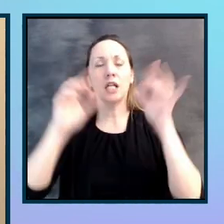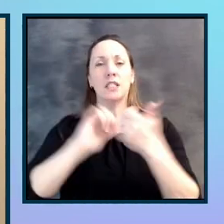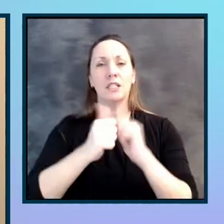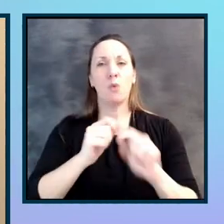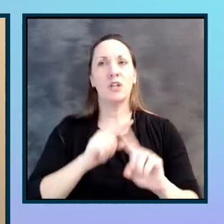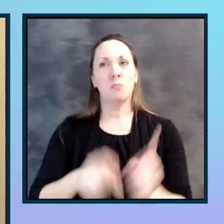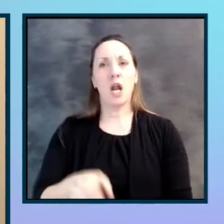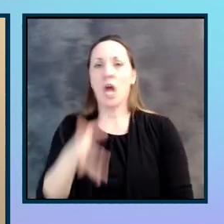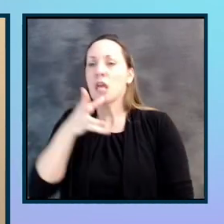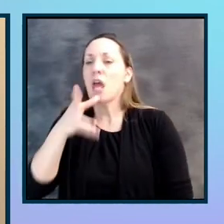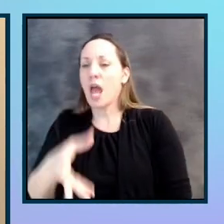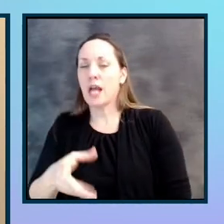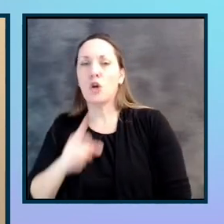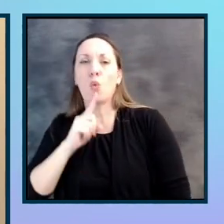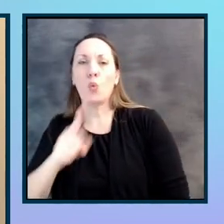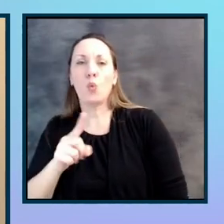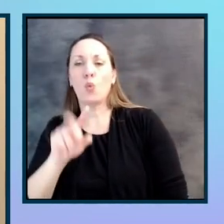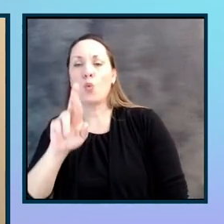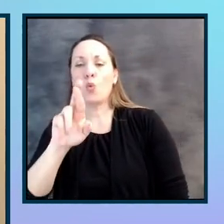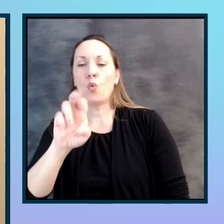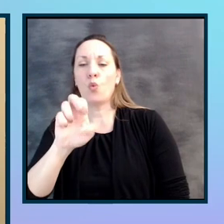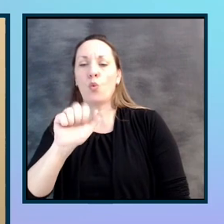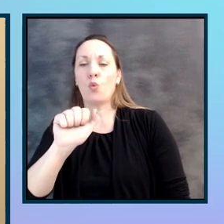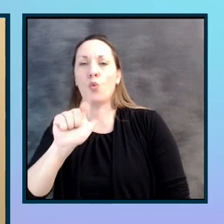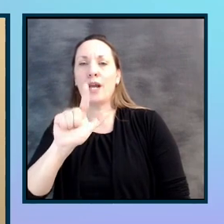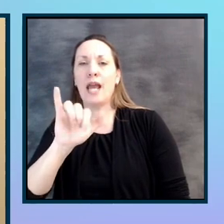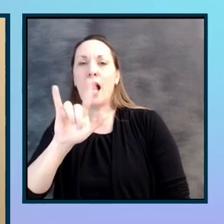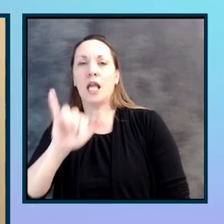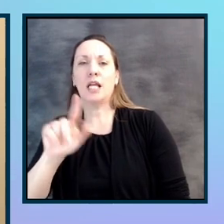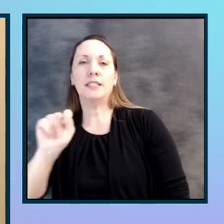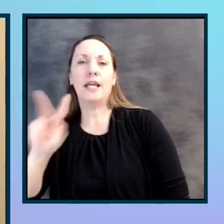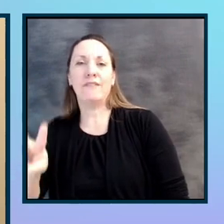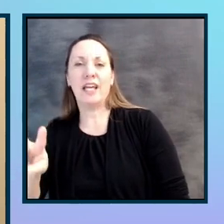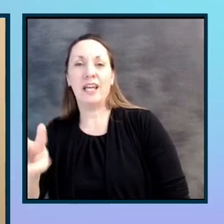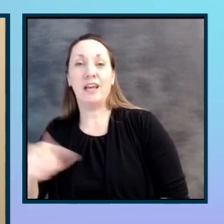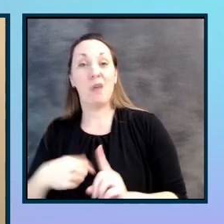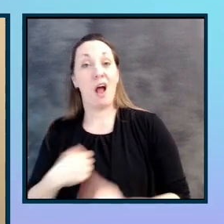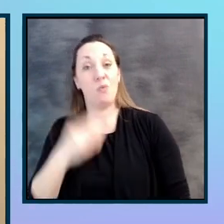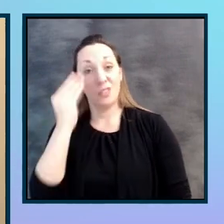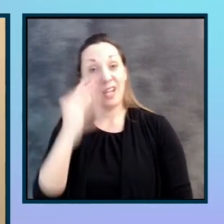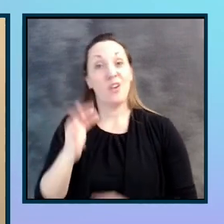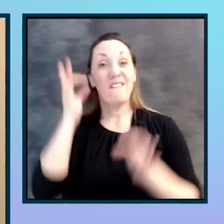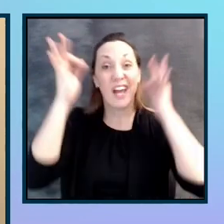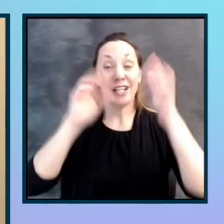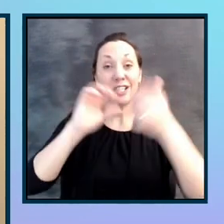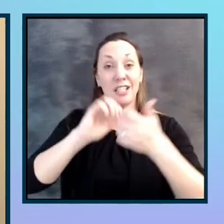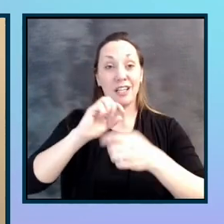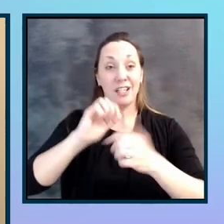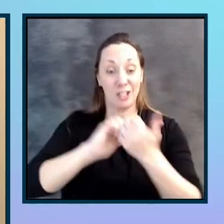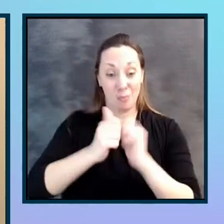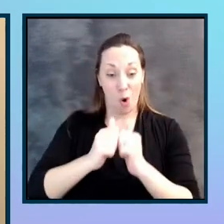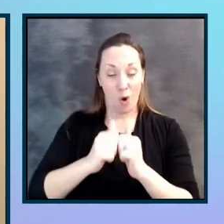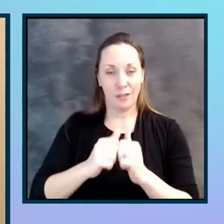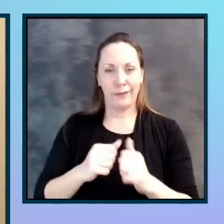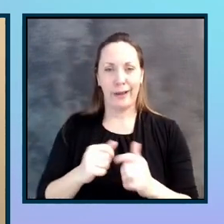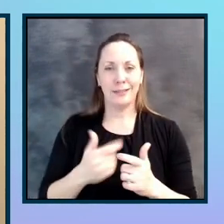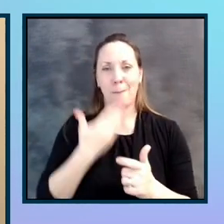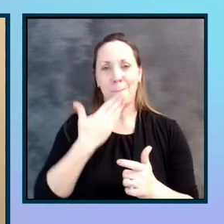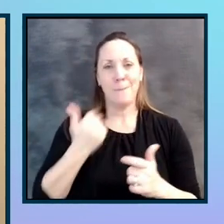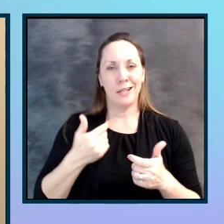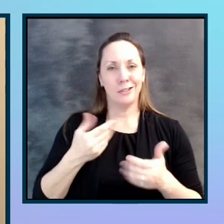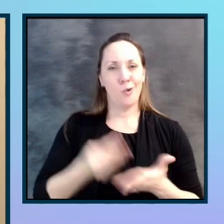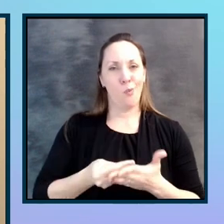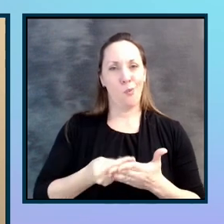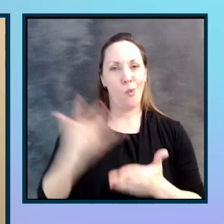reality TV. And I'll be the first person to say that fantasy sports, it's the world's greatest waste of time. But